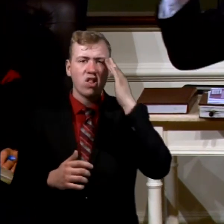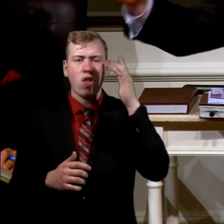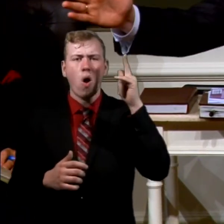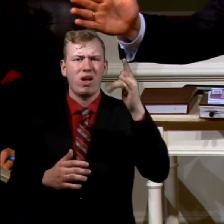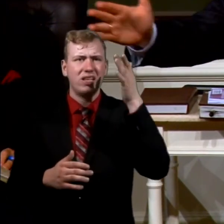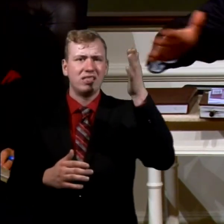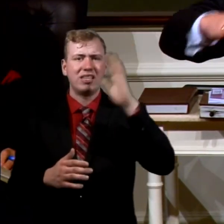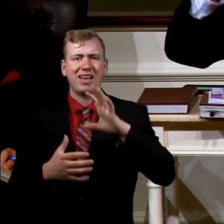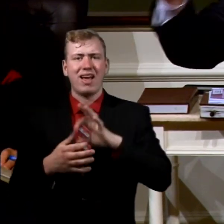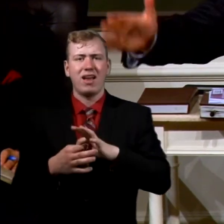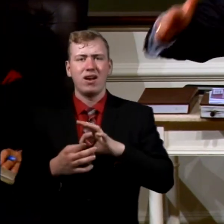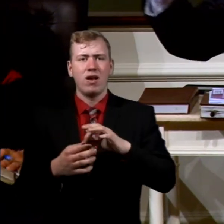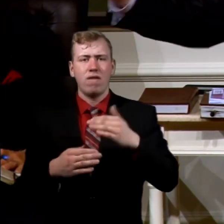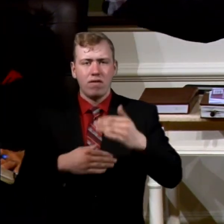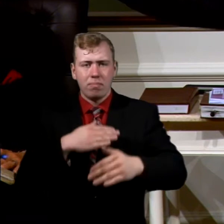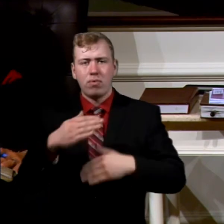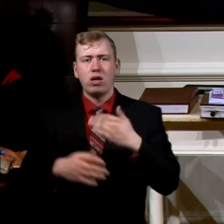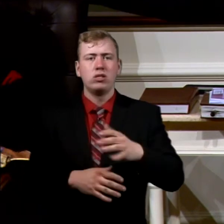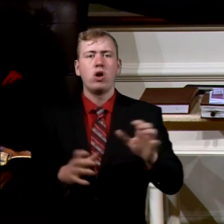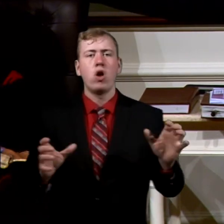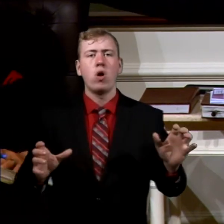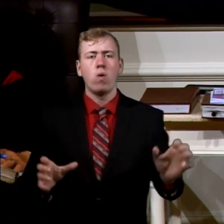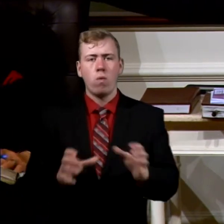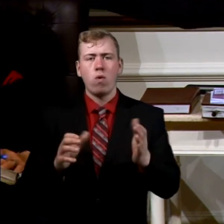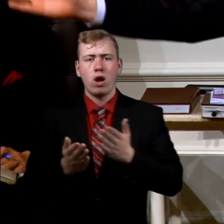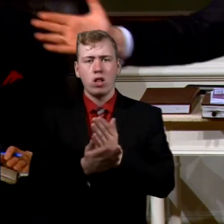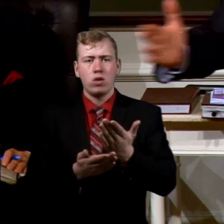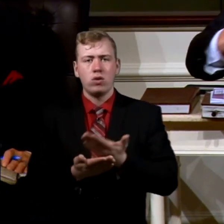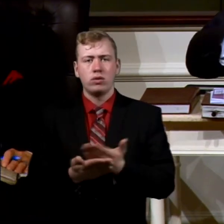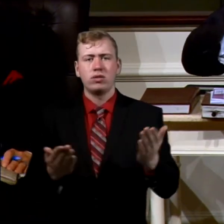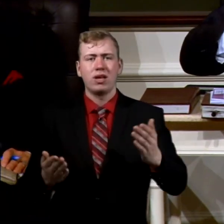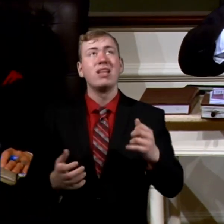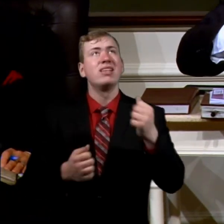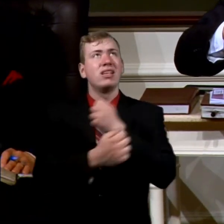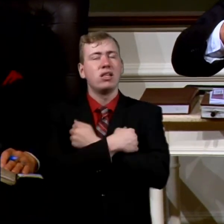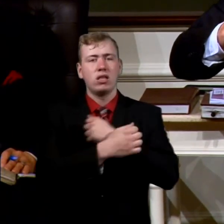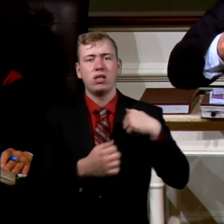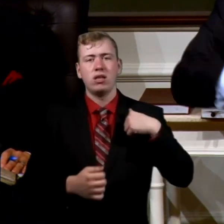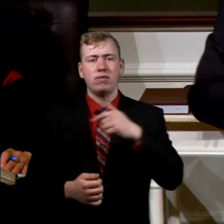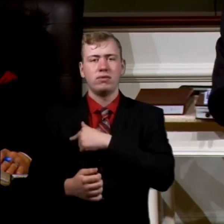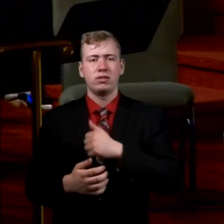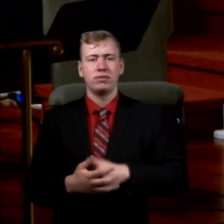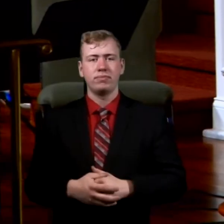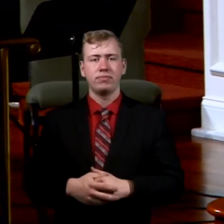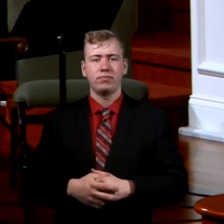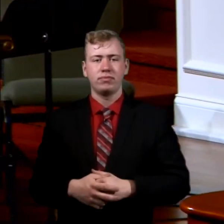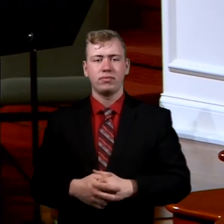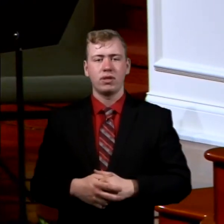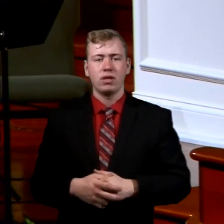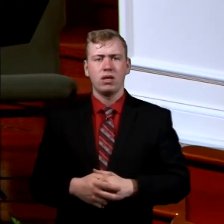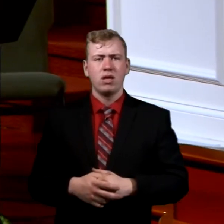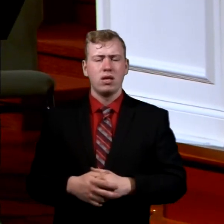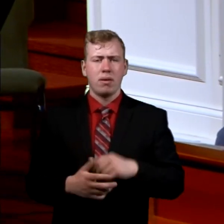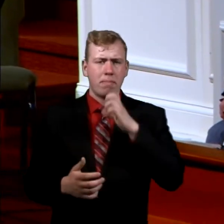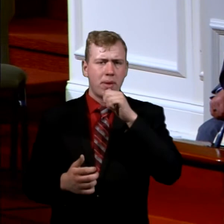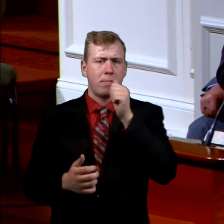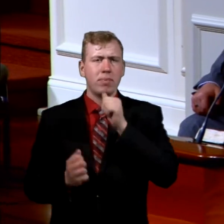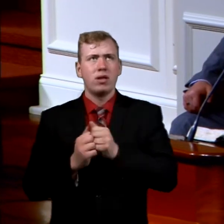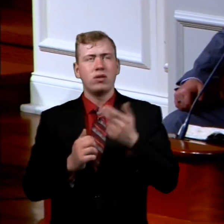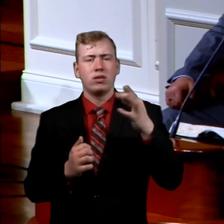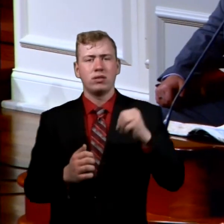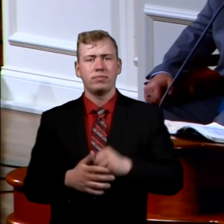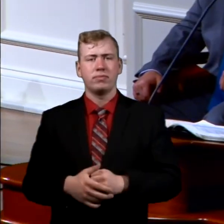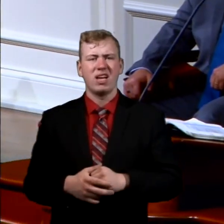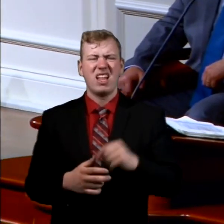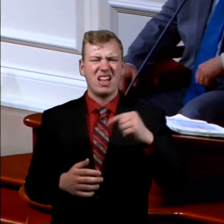a God of process. He's working through things. He loves us. And to be patient with him. These are